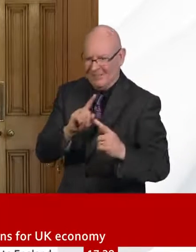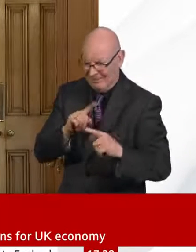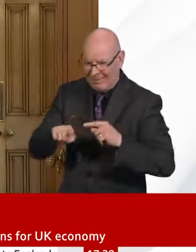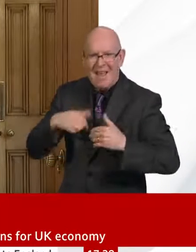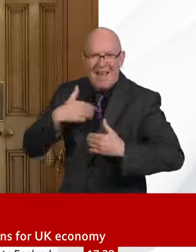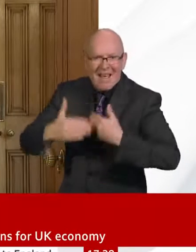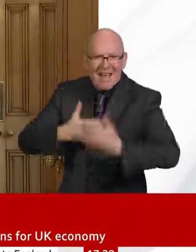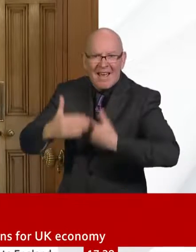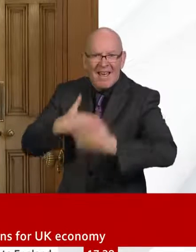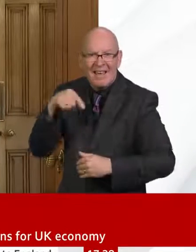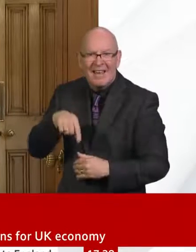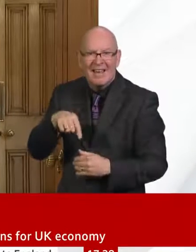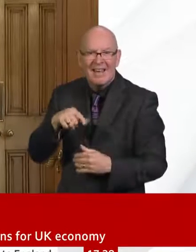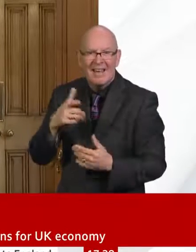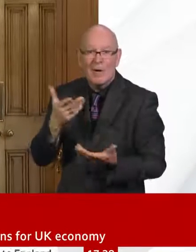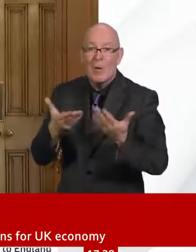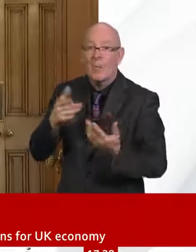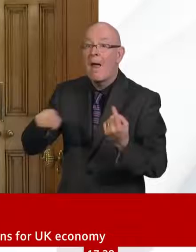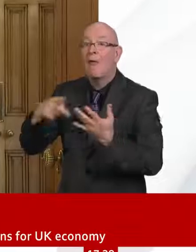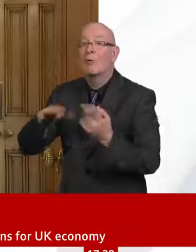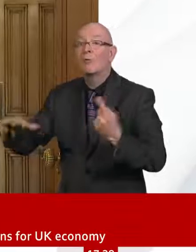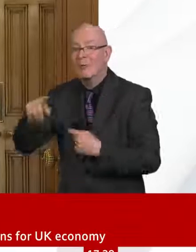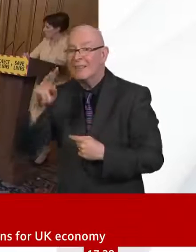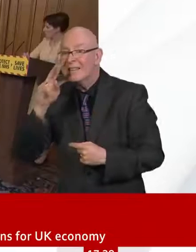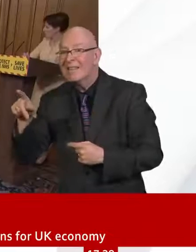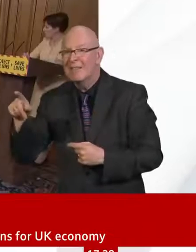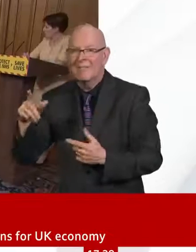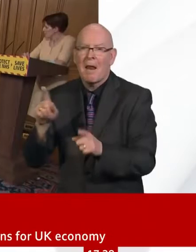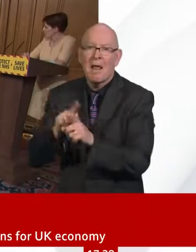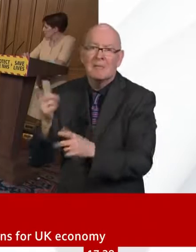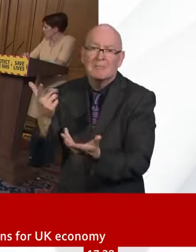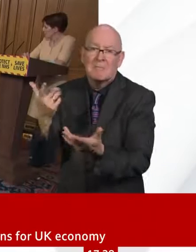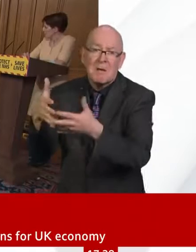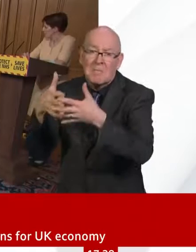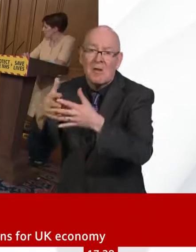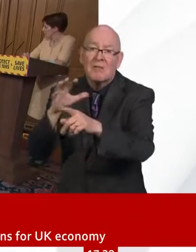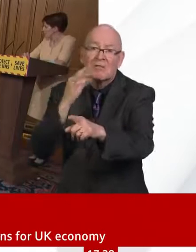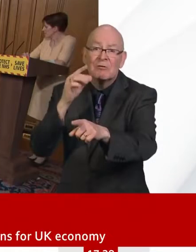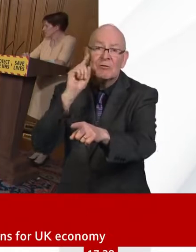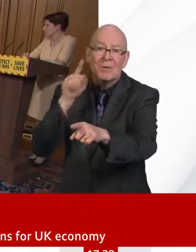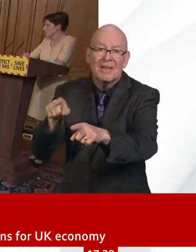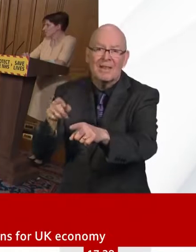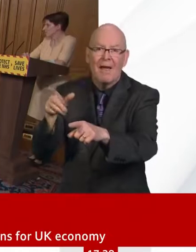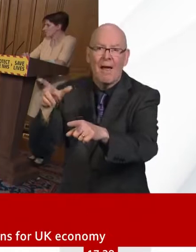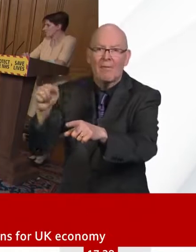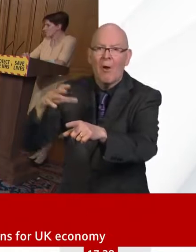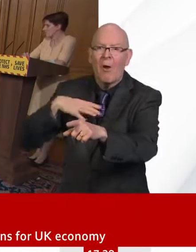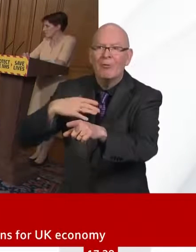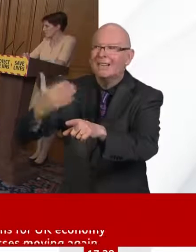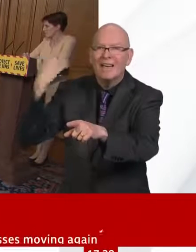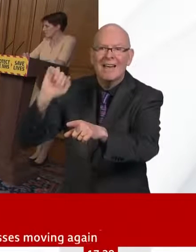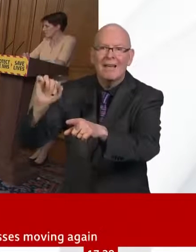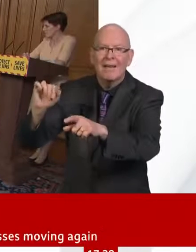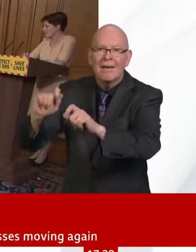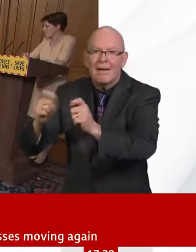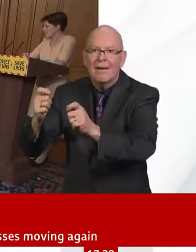there's a genuine just delivery question about that. Thanks very much. Can we turn next to Dan O'Donoghue from the Press and Journal, I think.